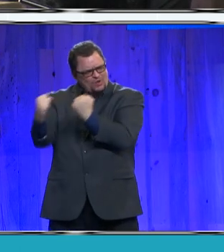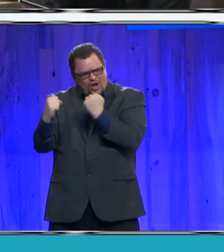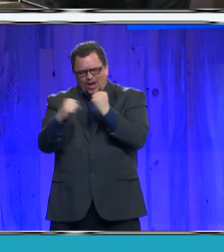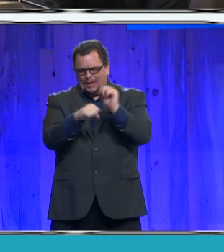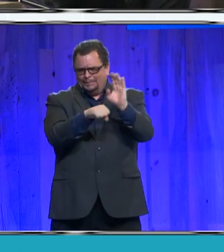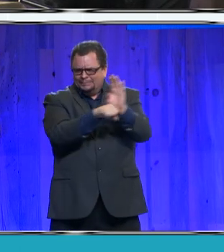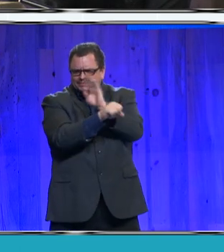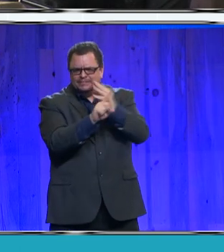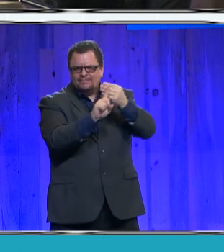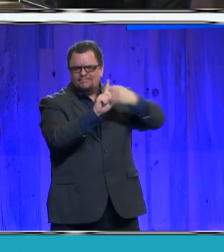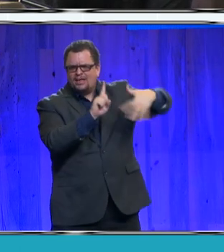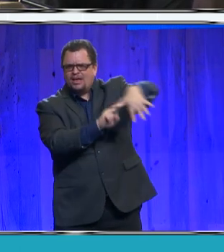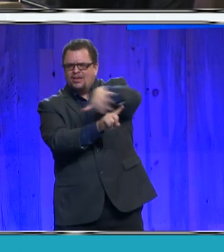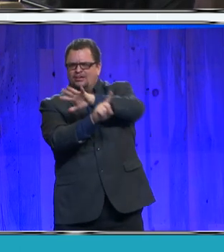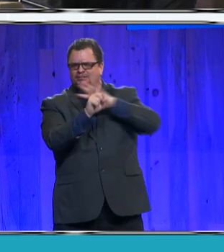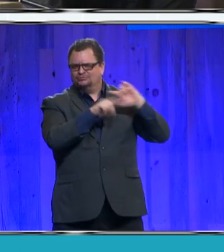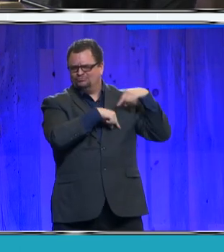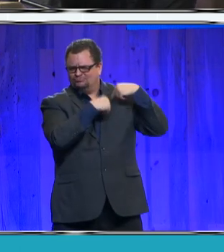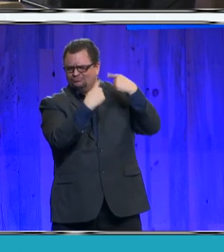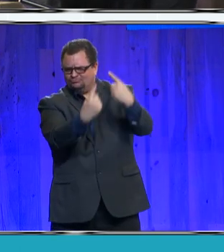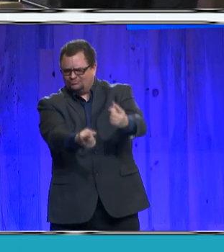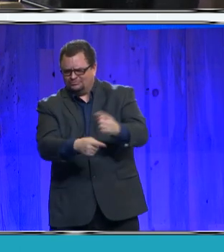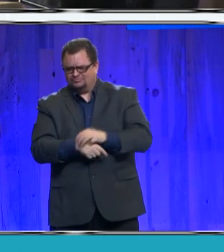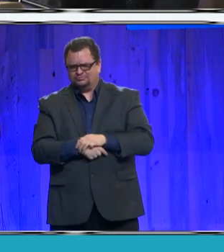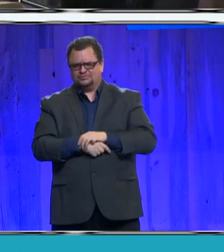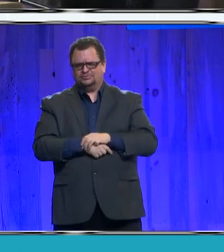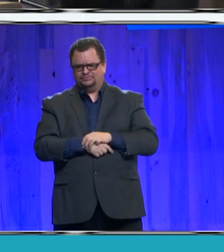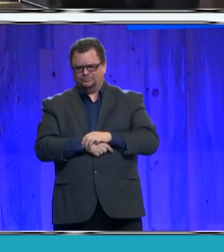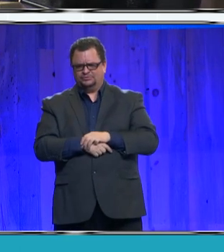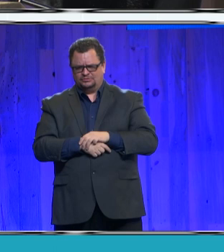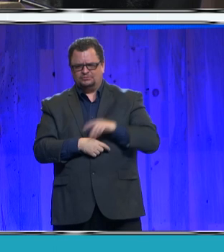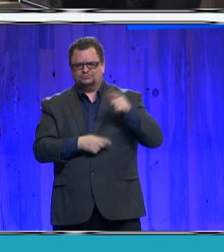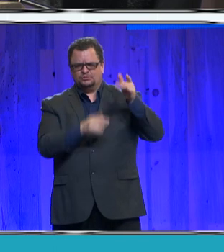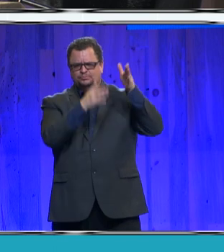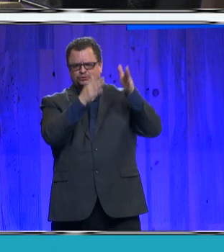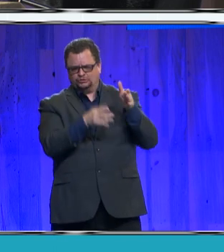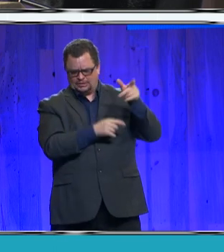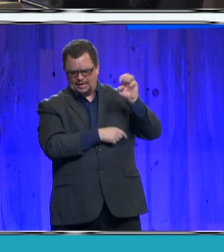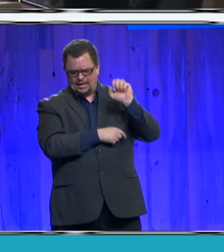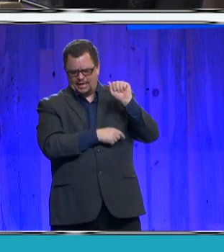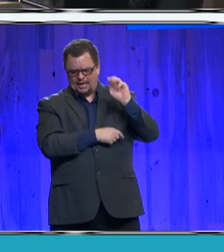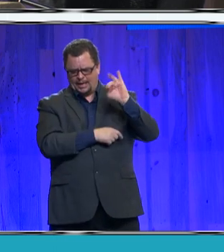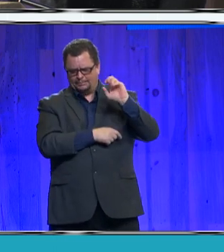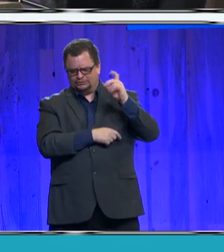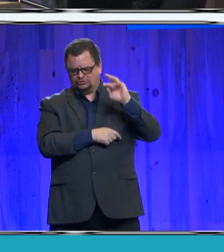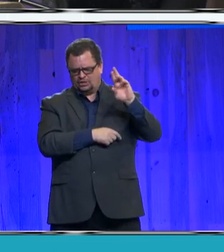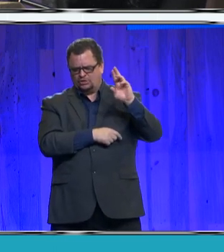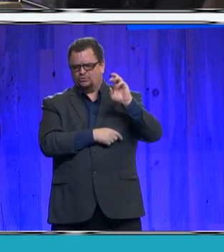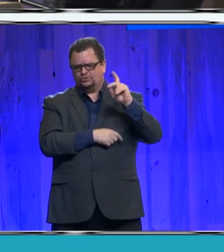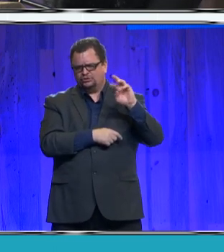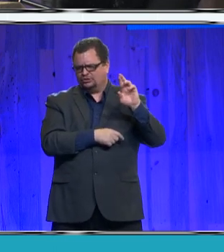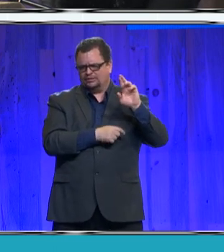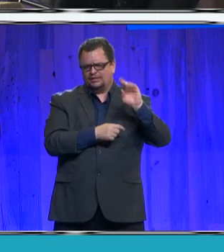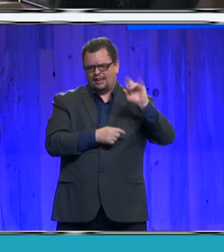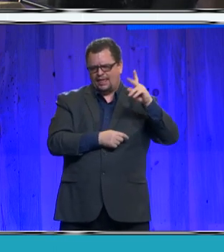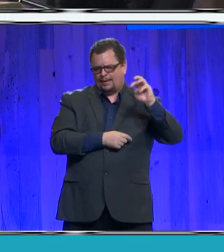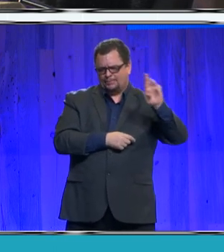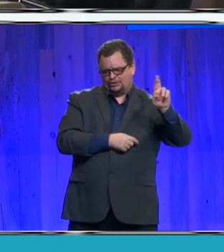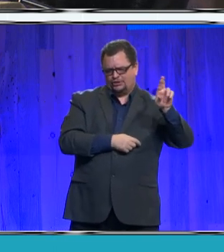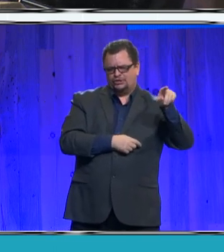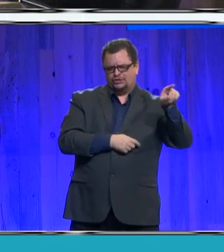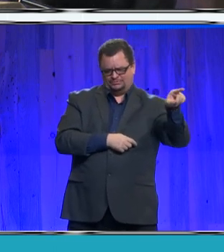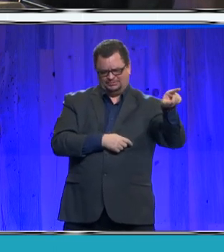am Jonna Reeder Claymire. I am your new president and CEO of the Colorado Springs Chamber and Economic Development Corporation.